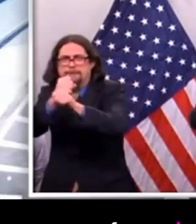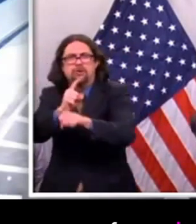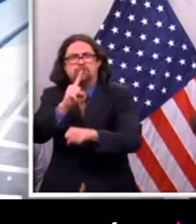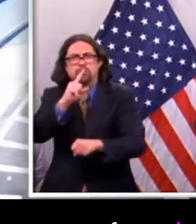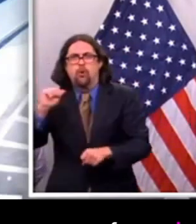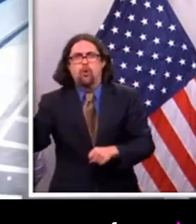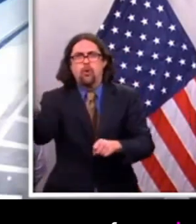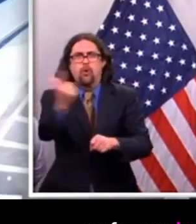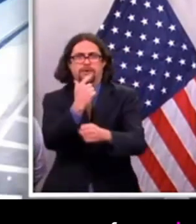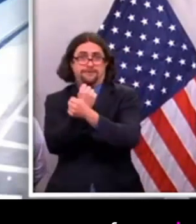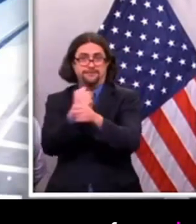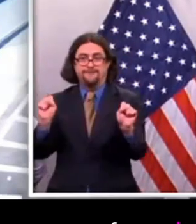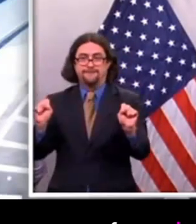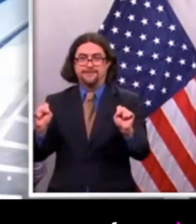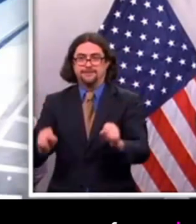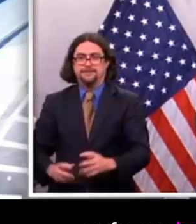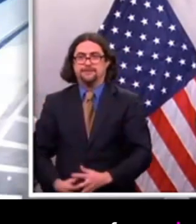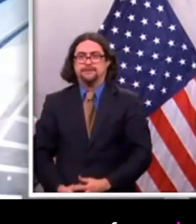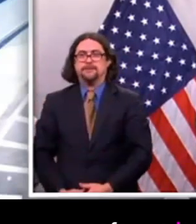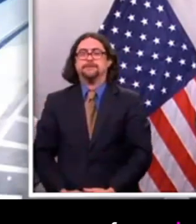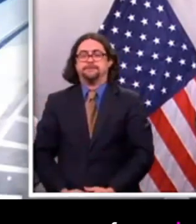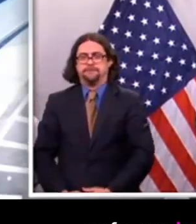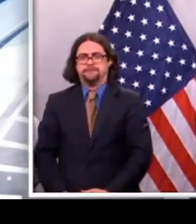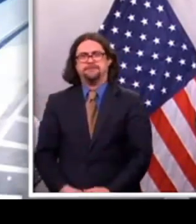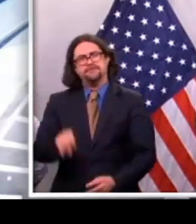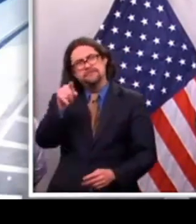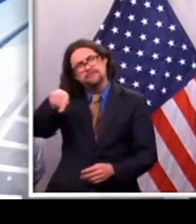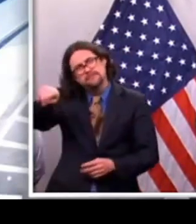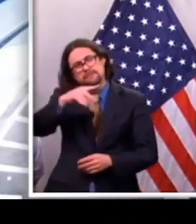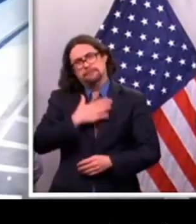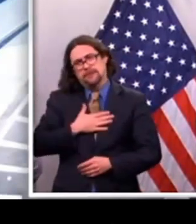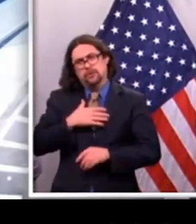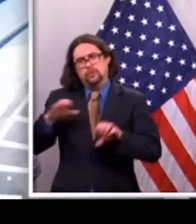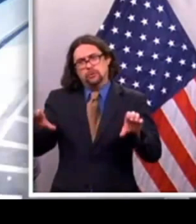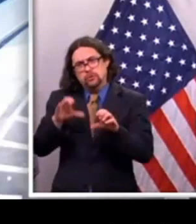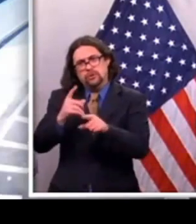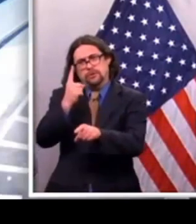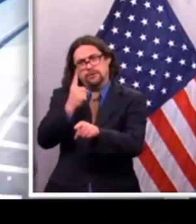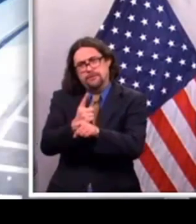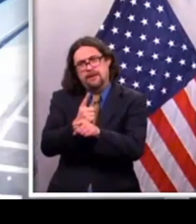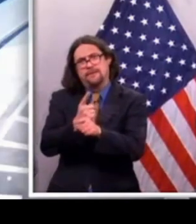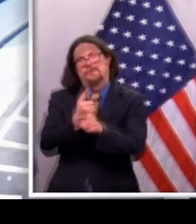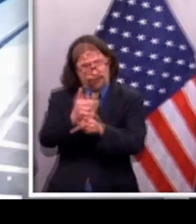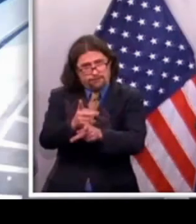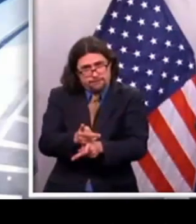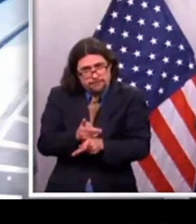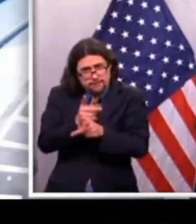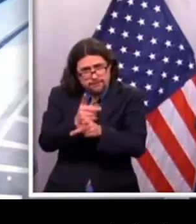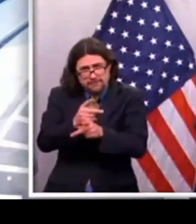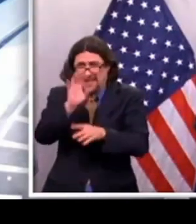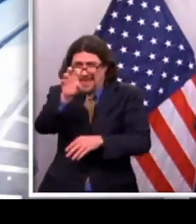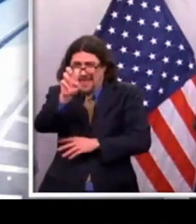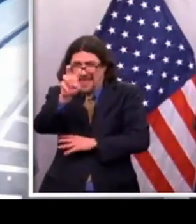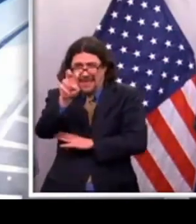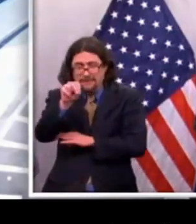the right thing by this entire city by getting off the streets and staying indoors so they can do their work.